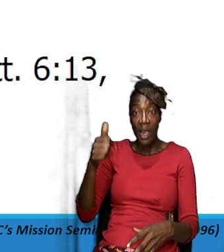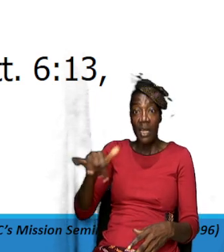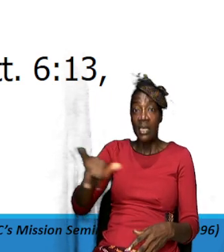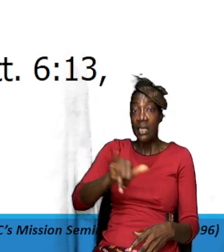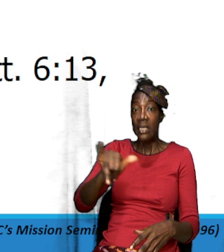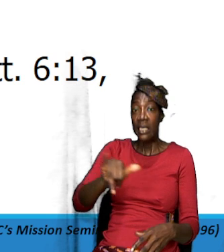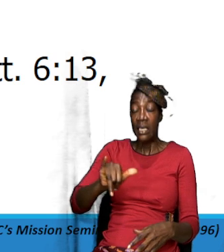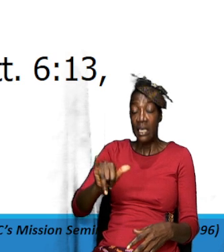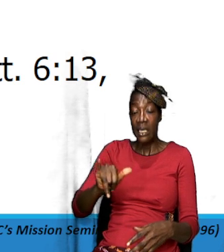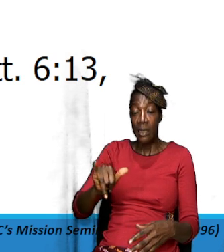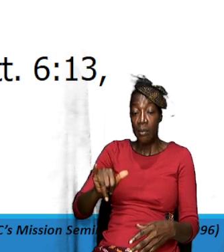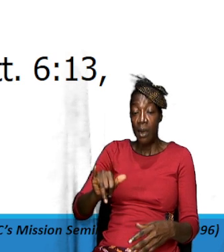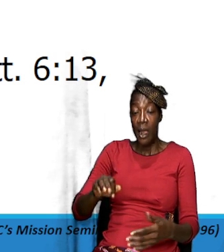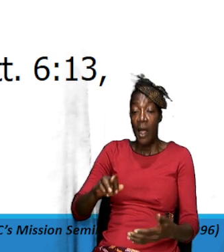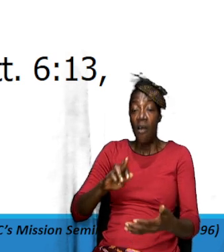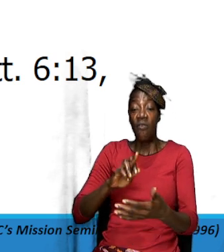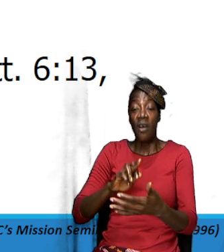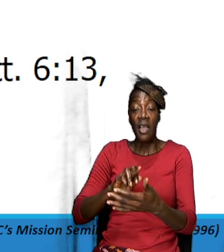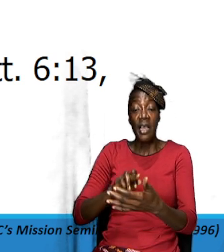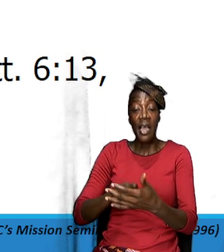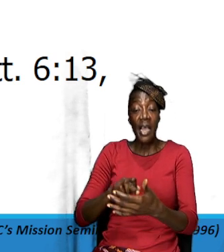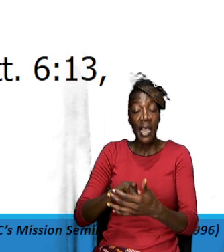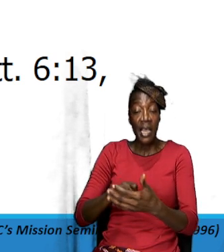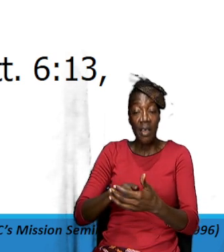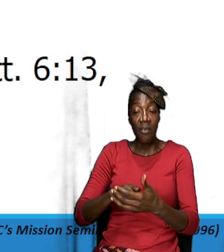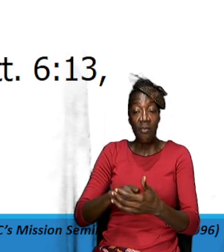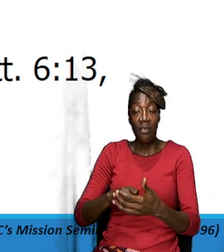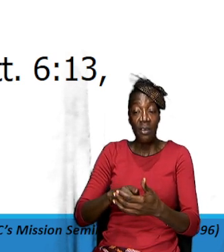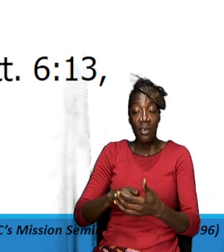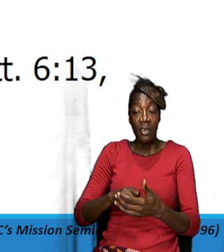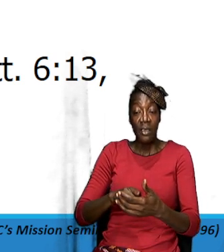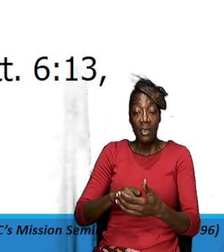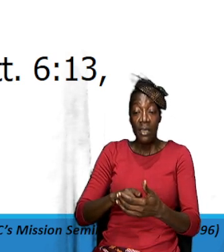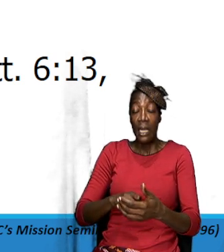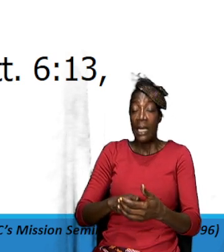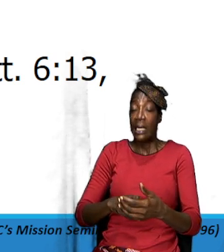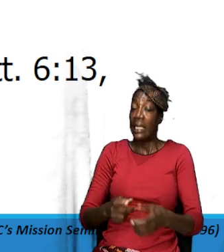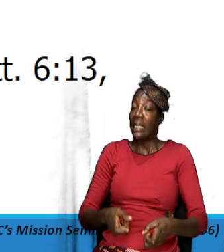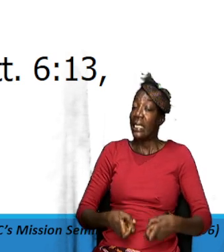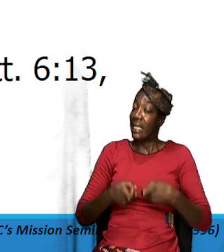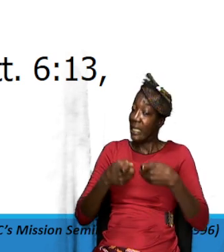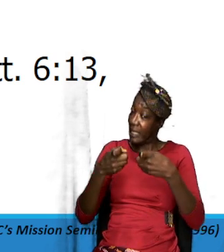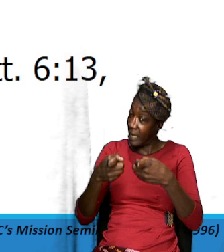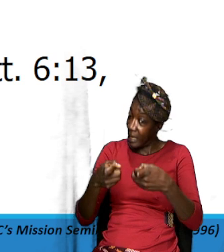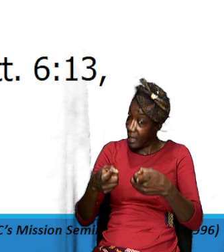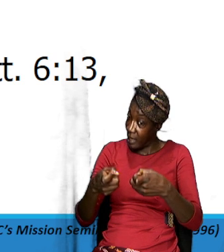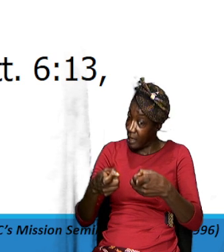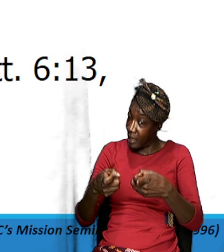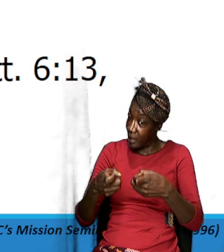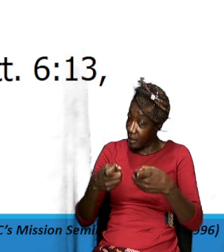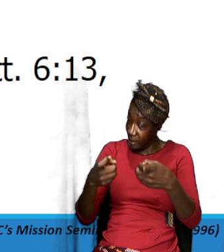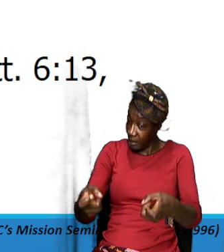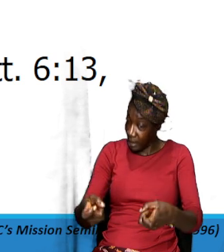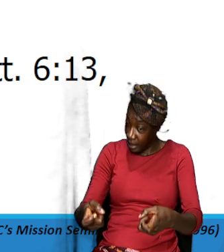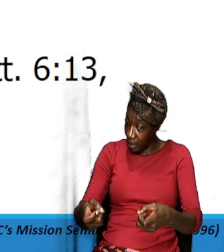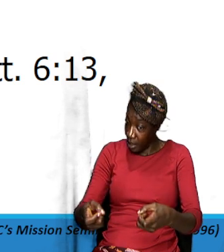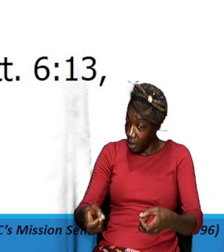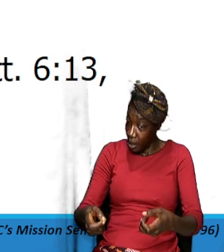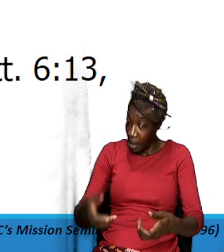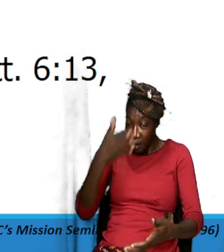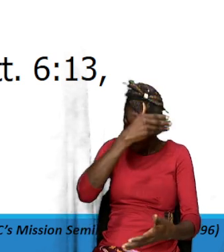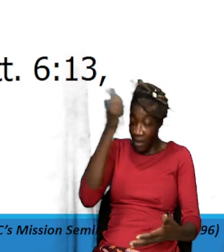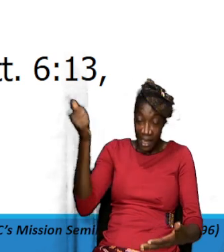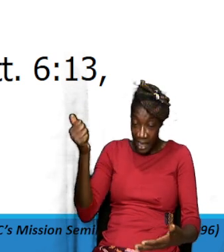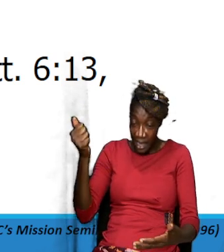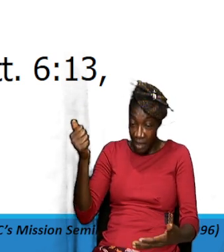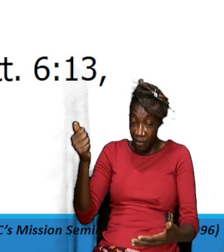debtors so forgive us and forgive our debts as we forgive our debtors so God so